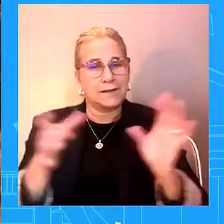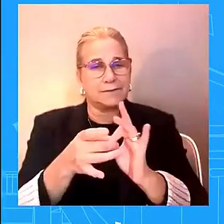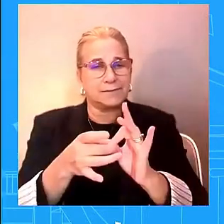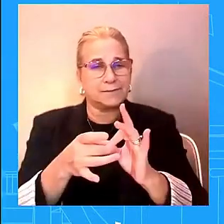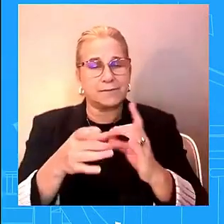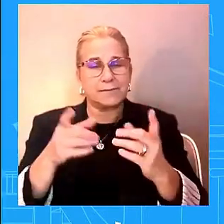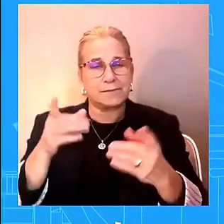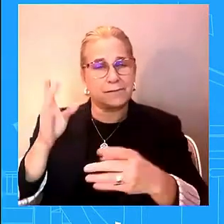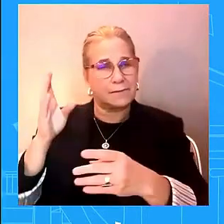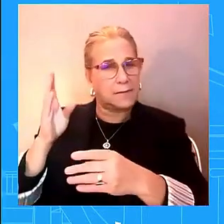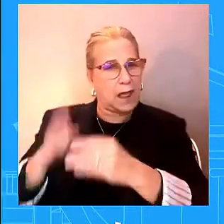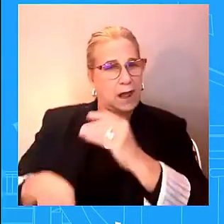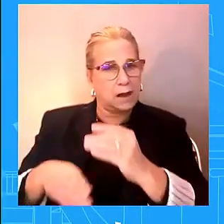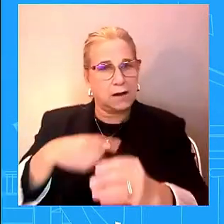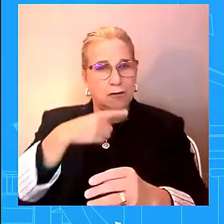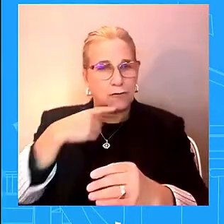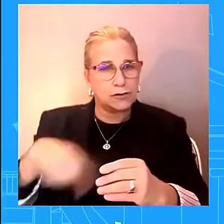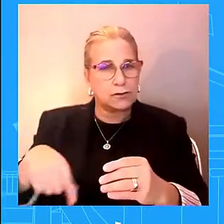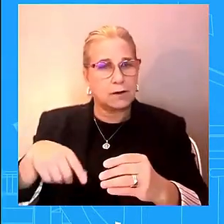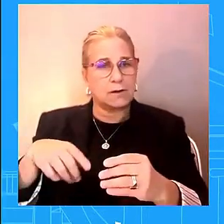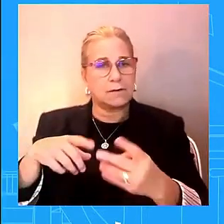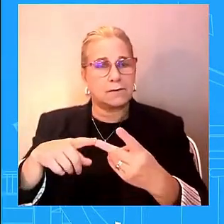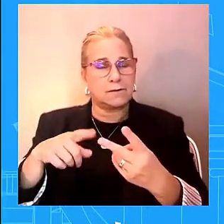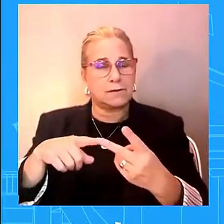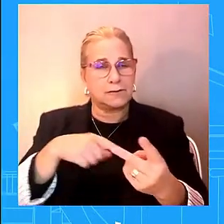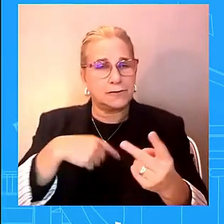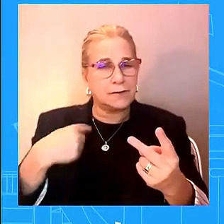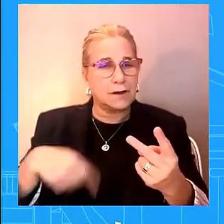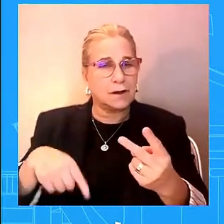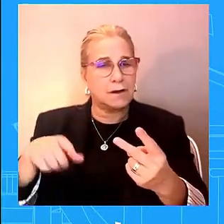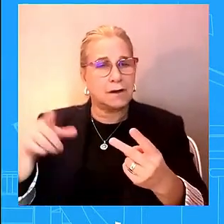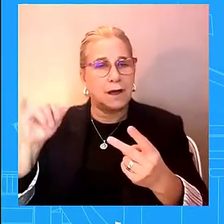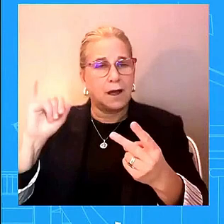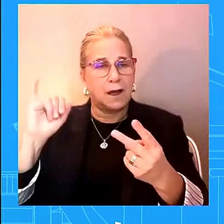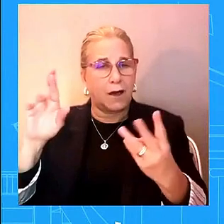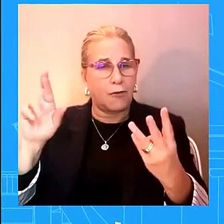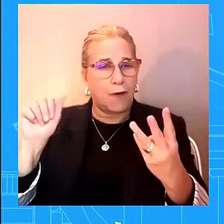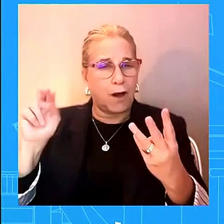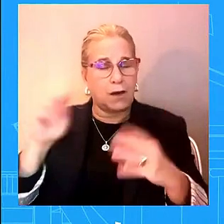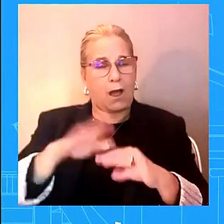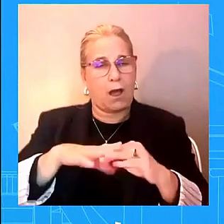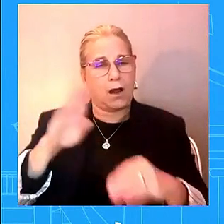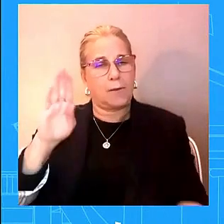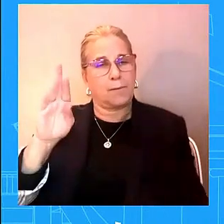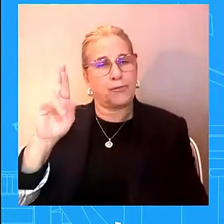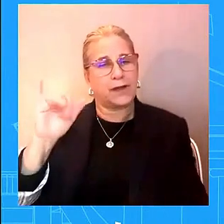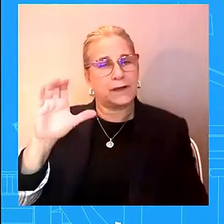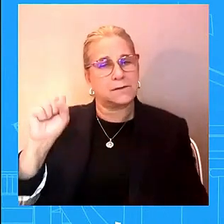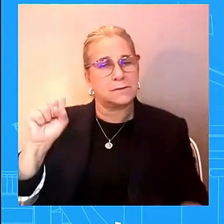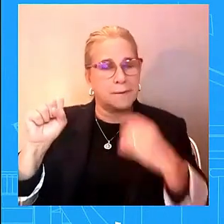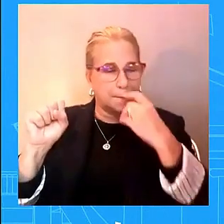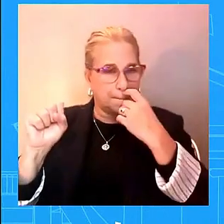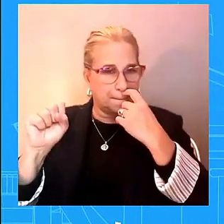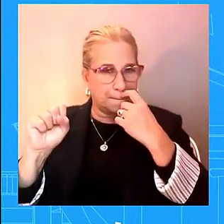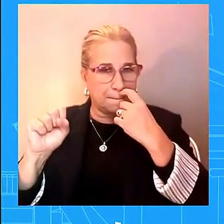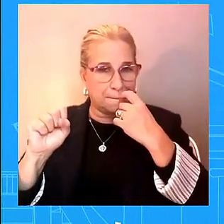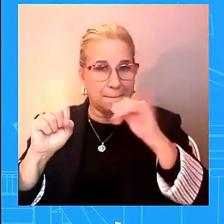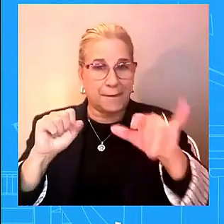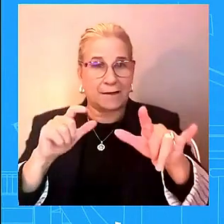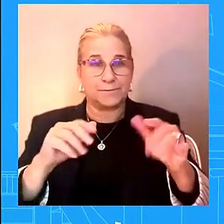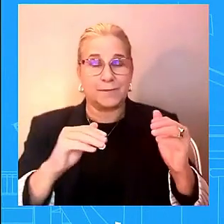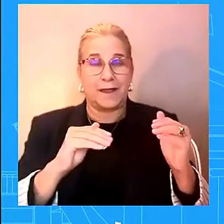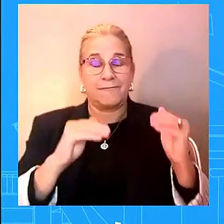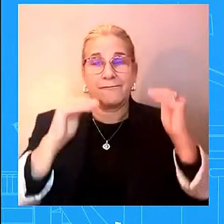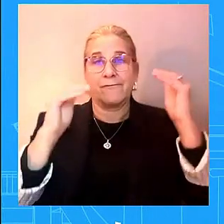extensively with uae uh on on advanced technology that is something that we have done and we've done that for the last two